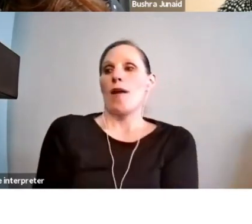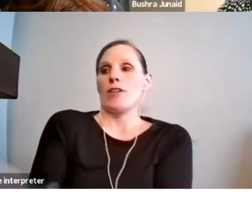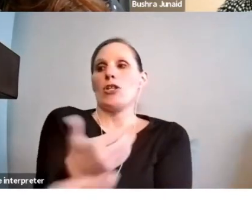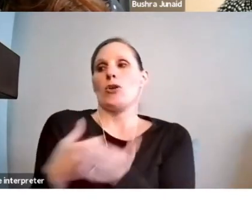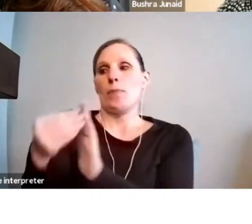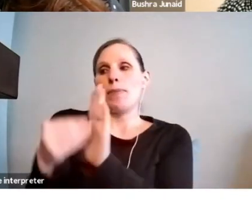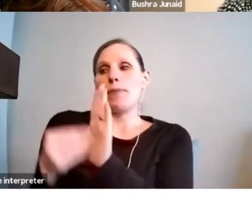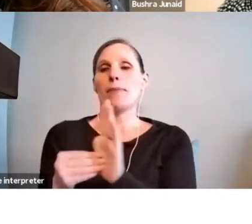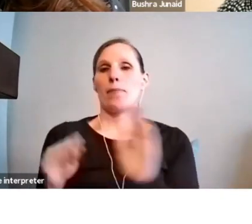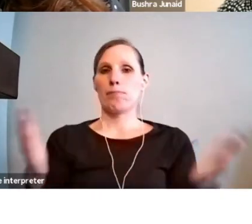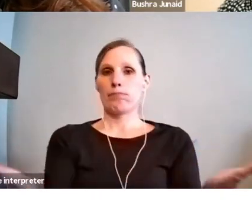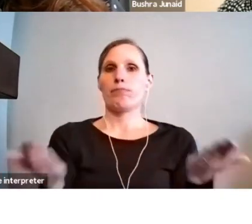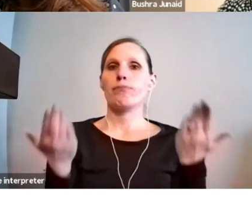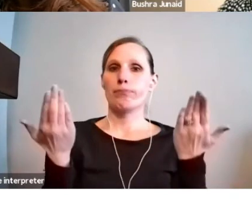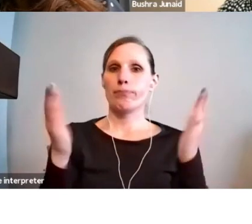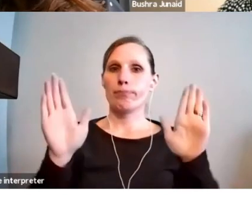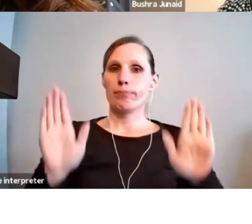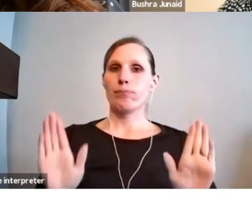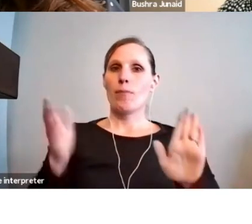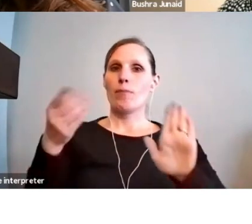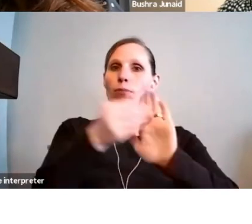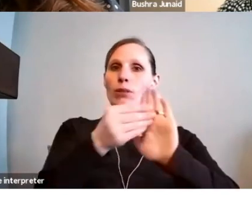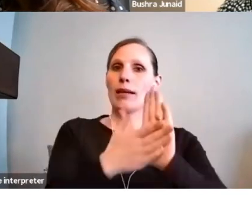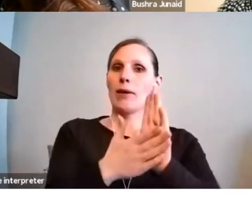different funding sources.